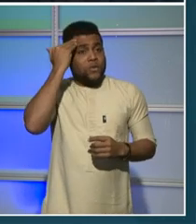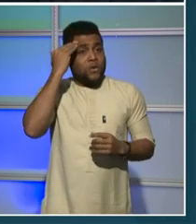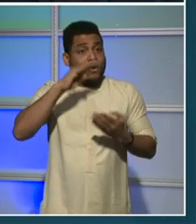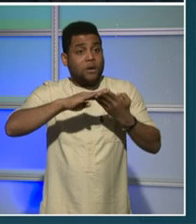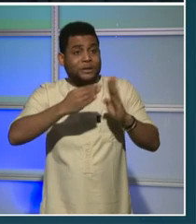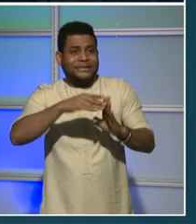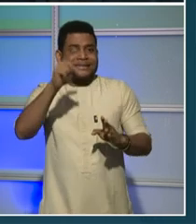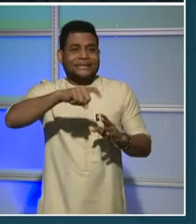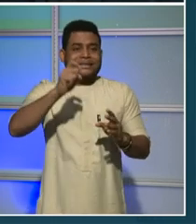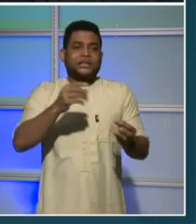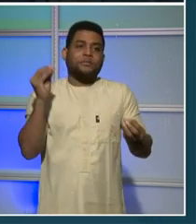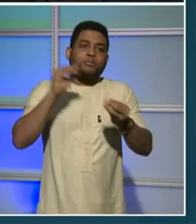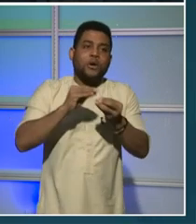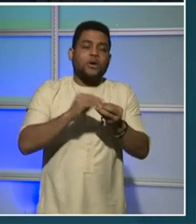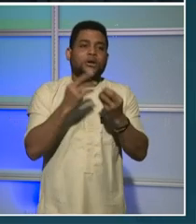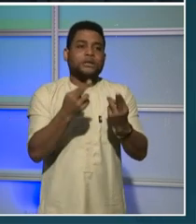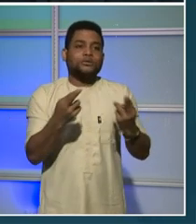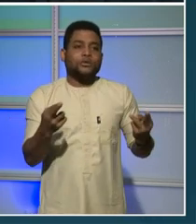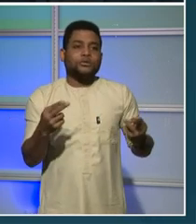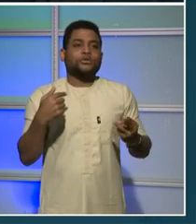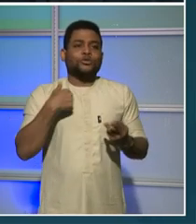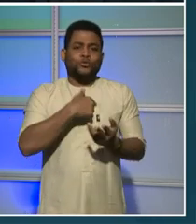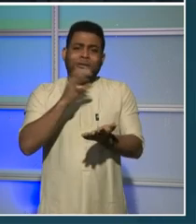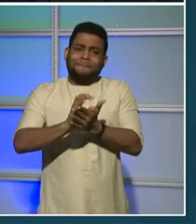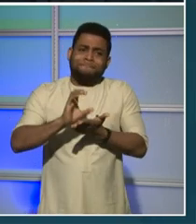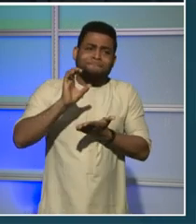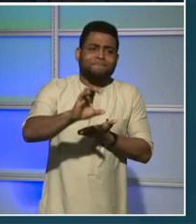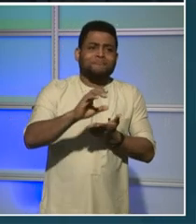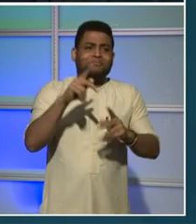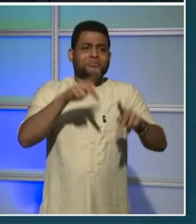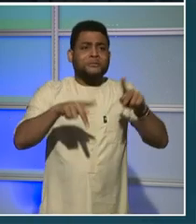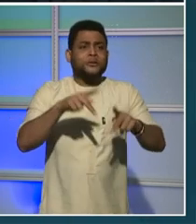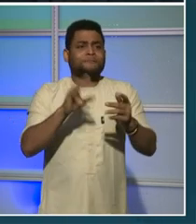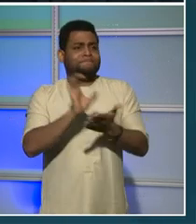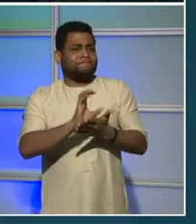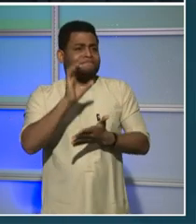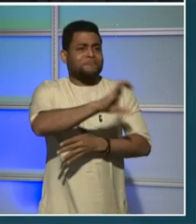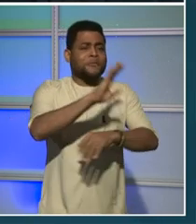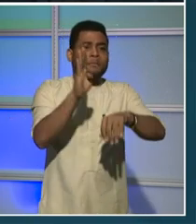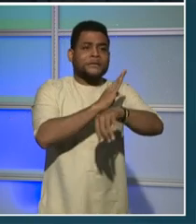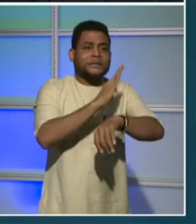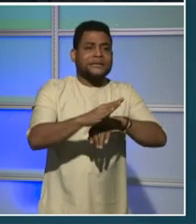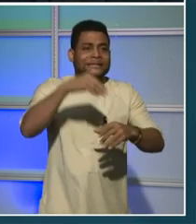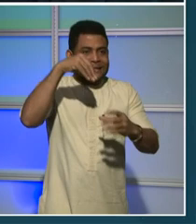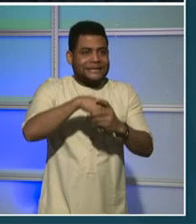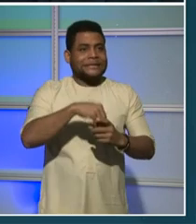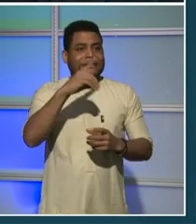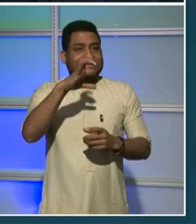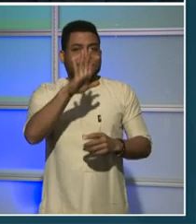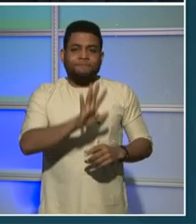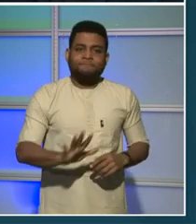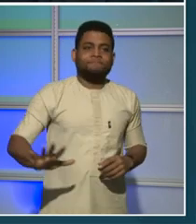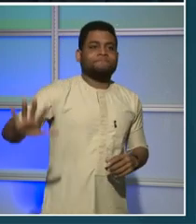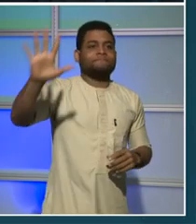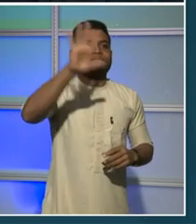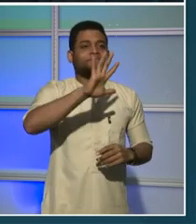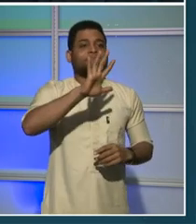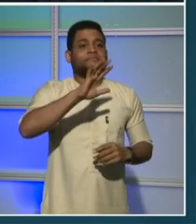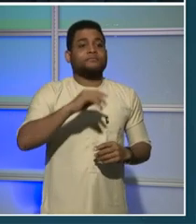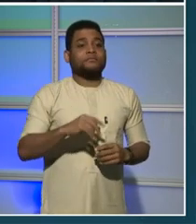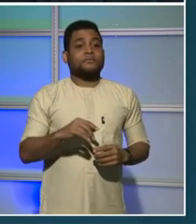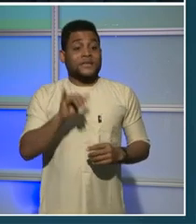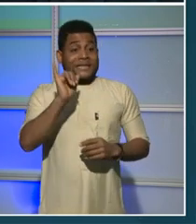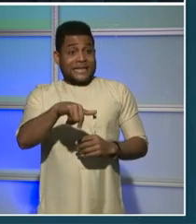people, programs, and neighborhoods across all of DC. Exploring ways to bring more residents downtown is a step to